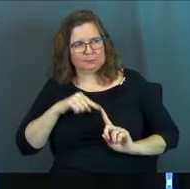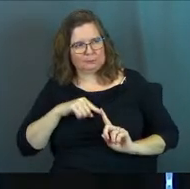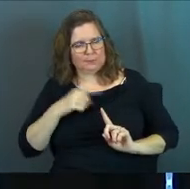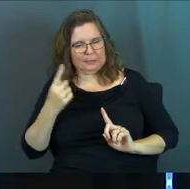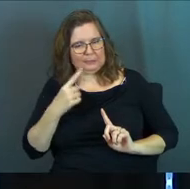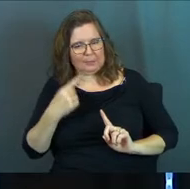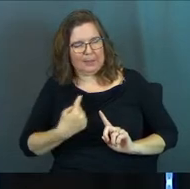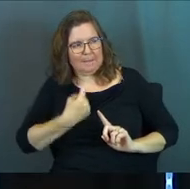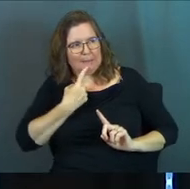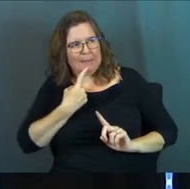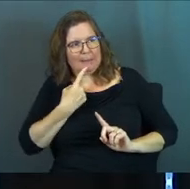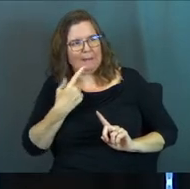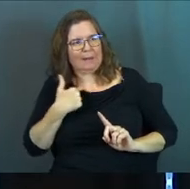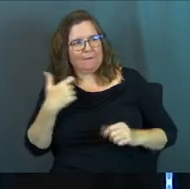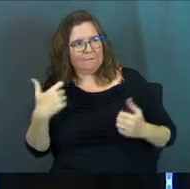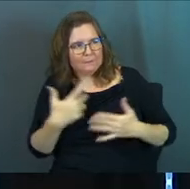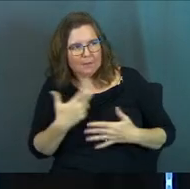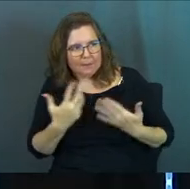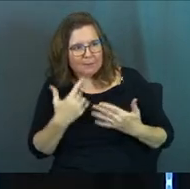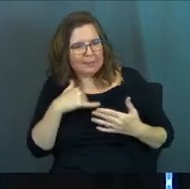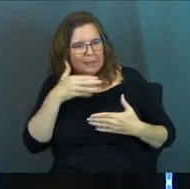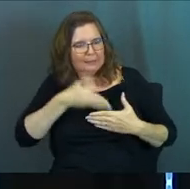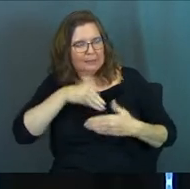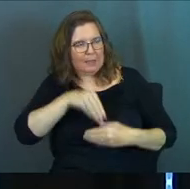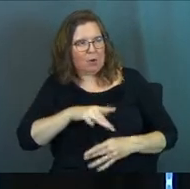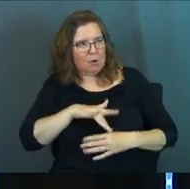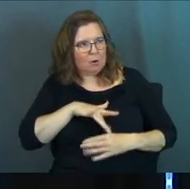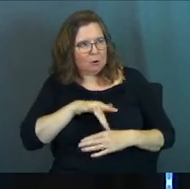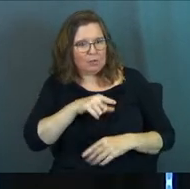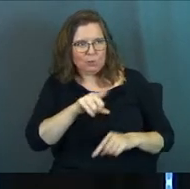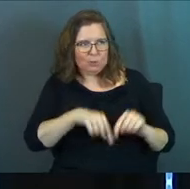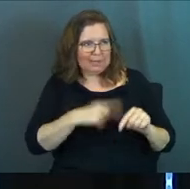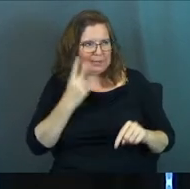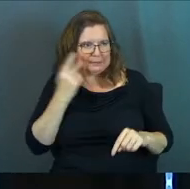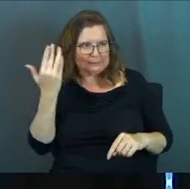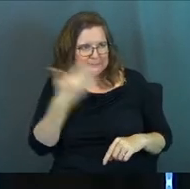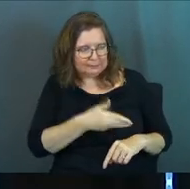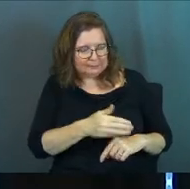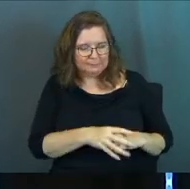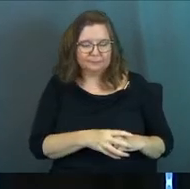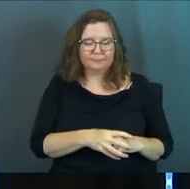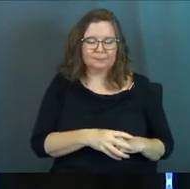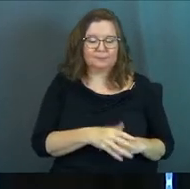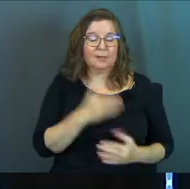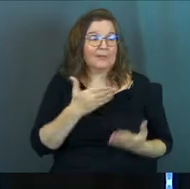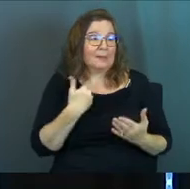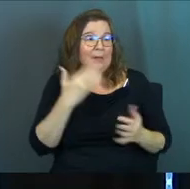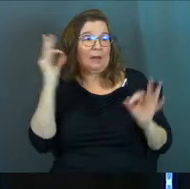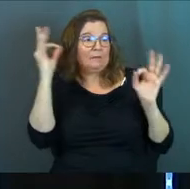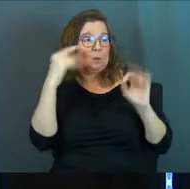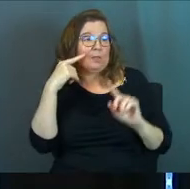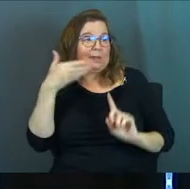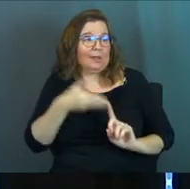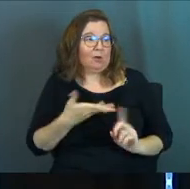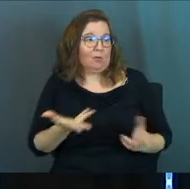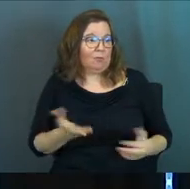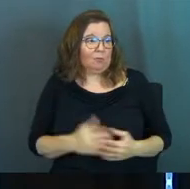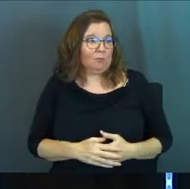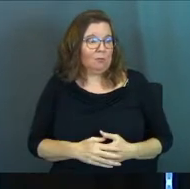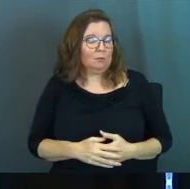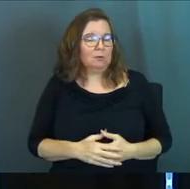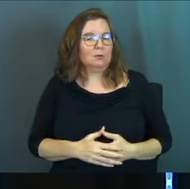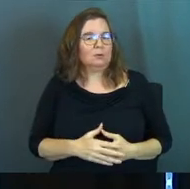bitterness and pain and fear that's there that you can't see. And they might not even know that it's there.